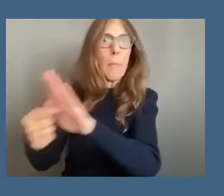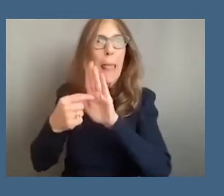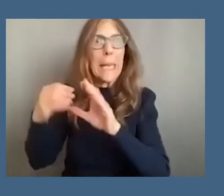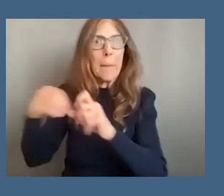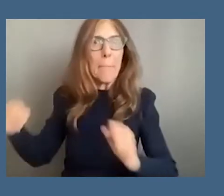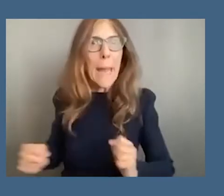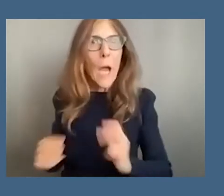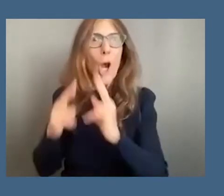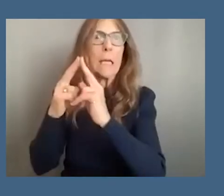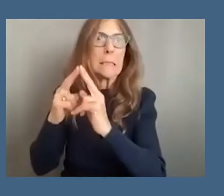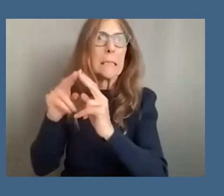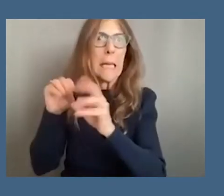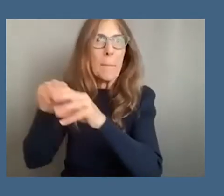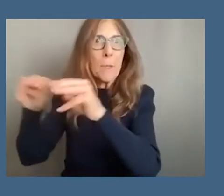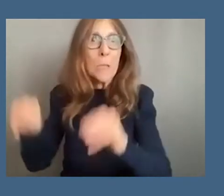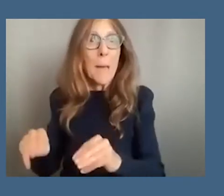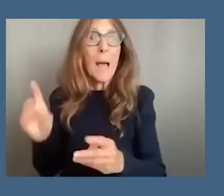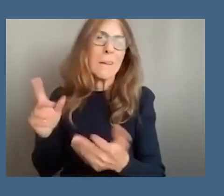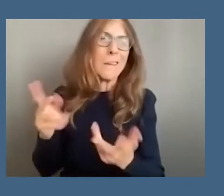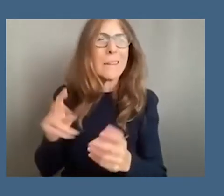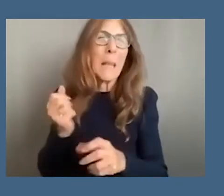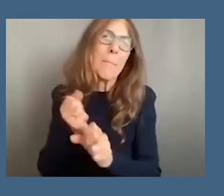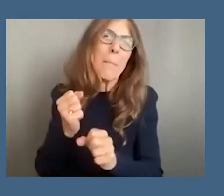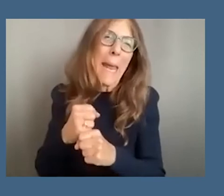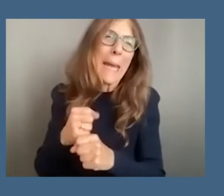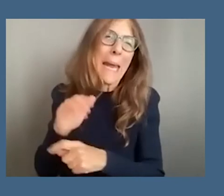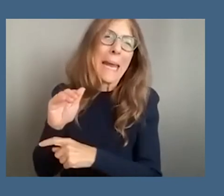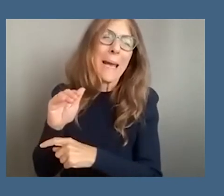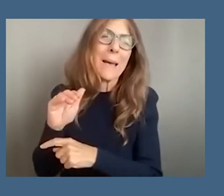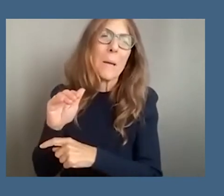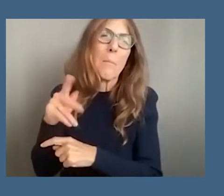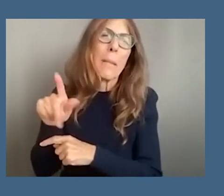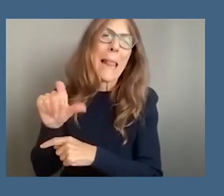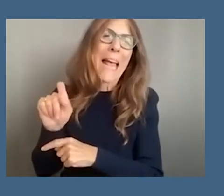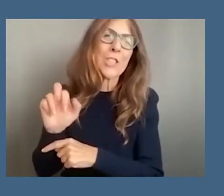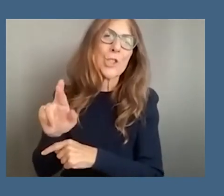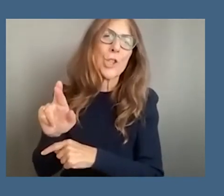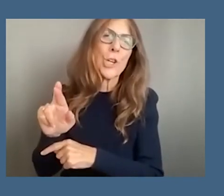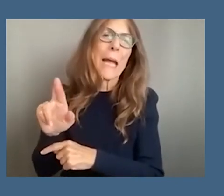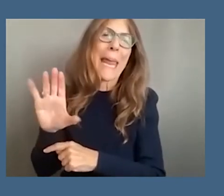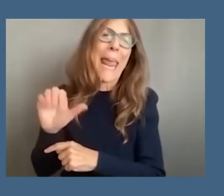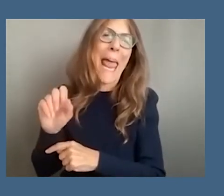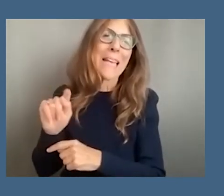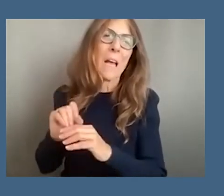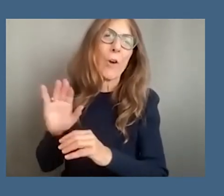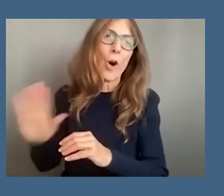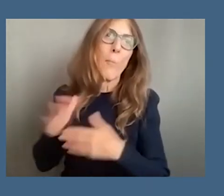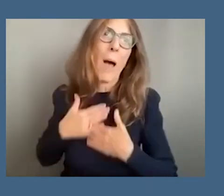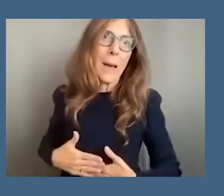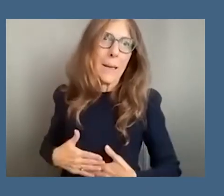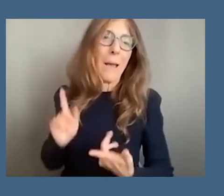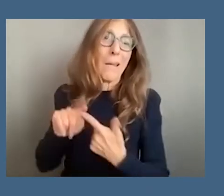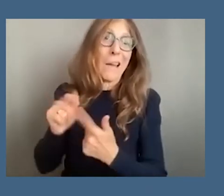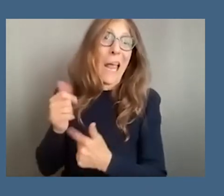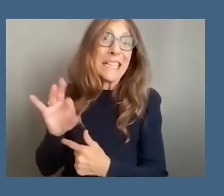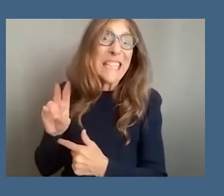1970s a plastic cast that was made of her body also remained on display until the 1970s and she was not repatriated to